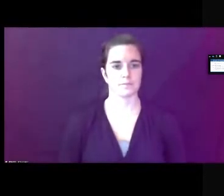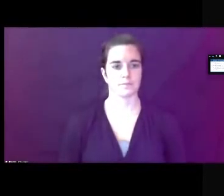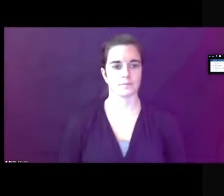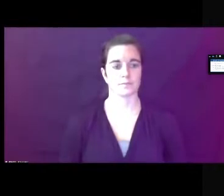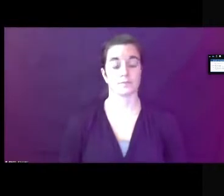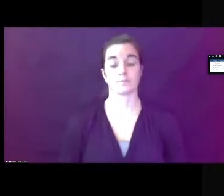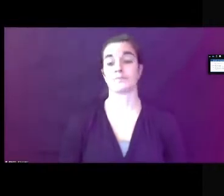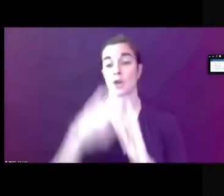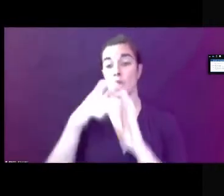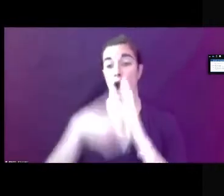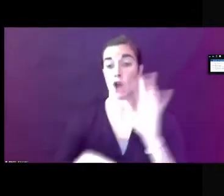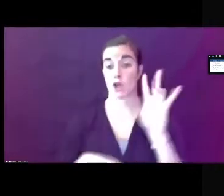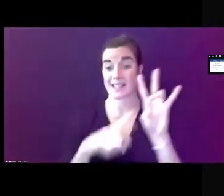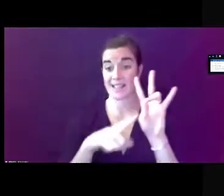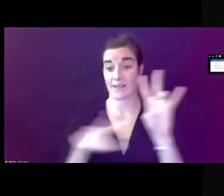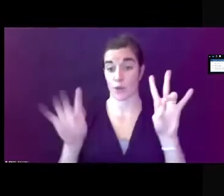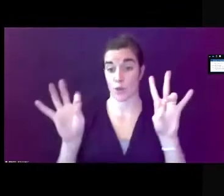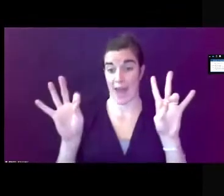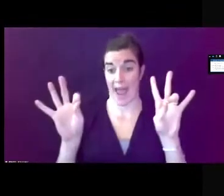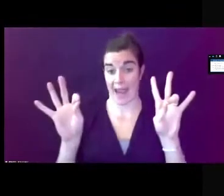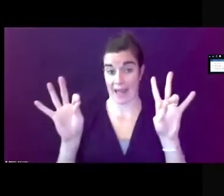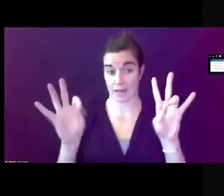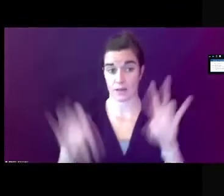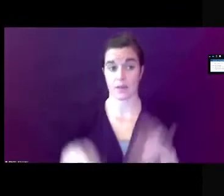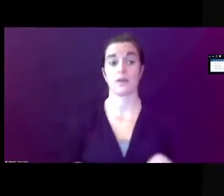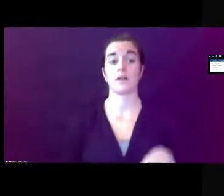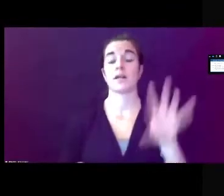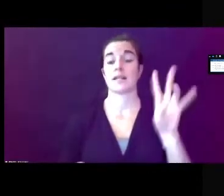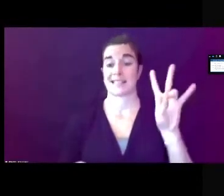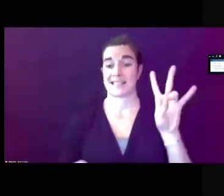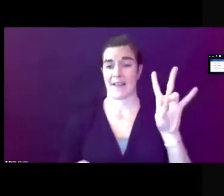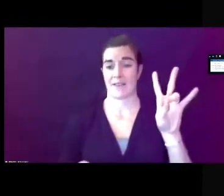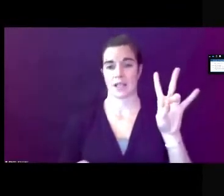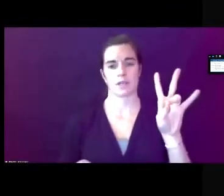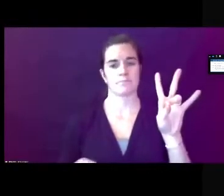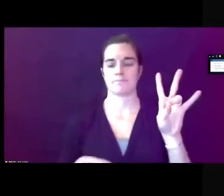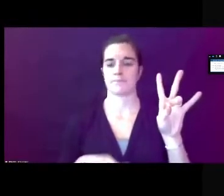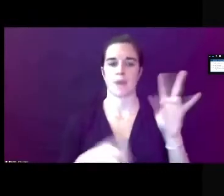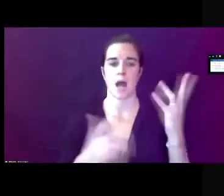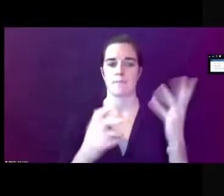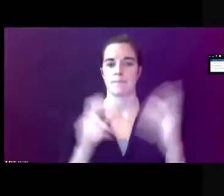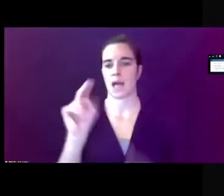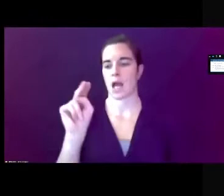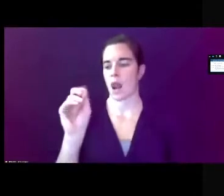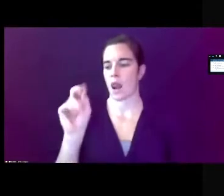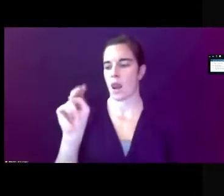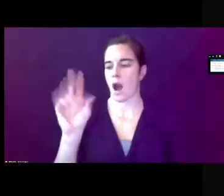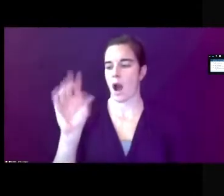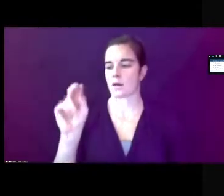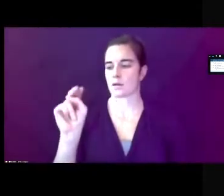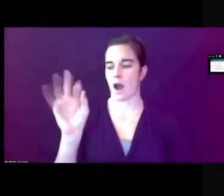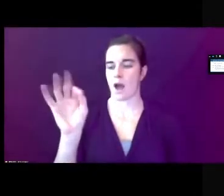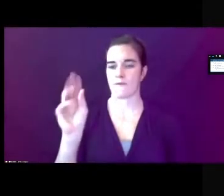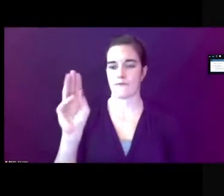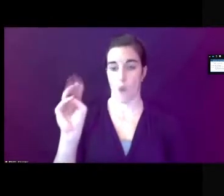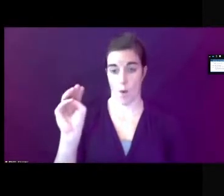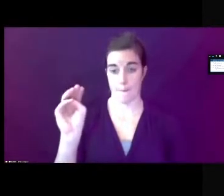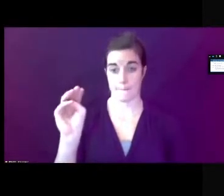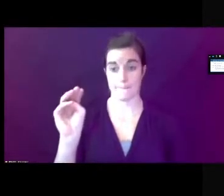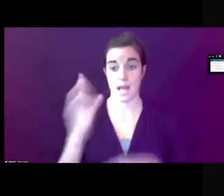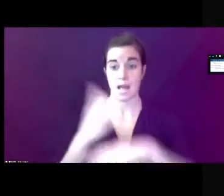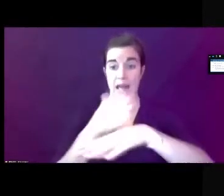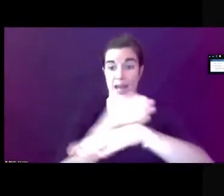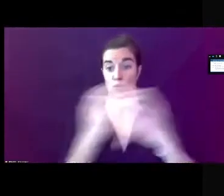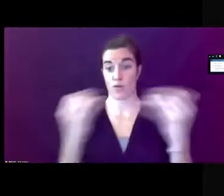Articles 7 through 9, so Article 7. So That is our nonconformity section. It greatly improves on the current